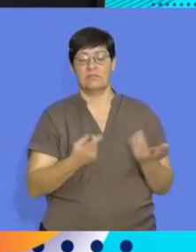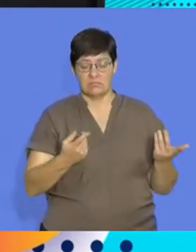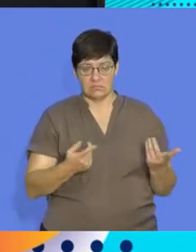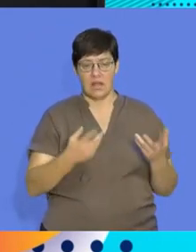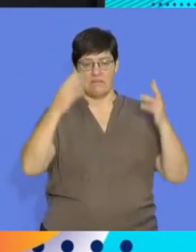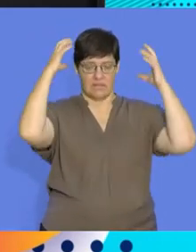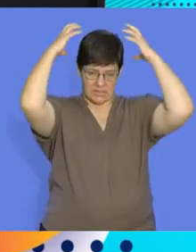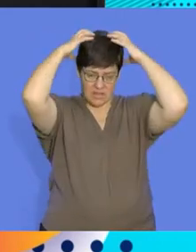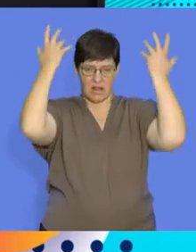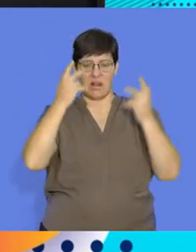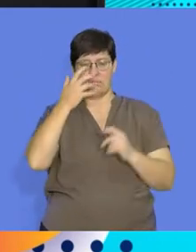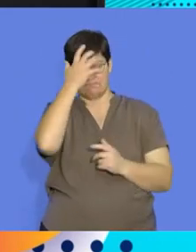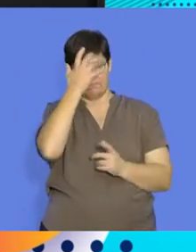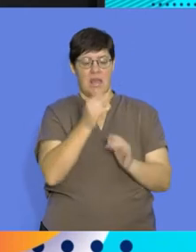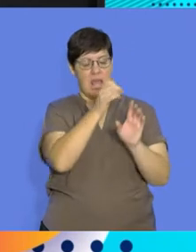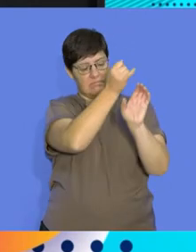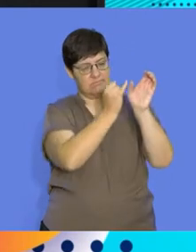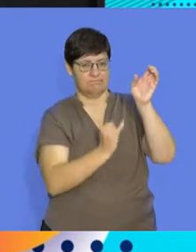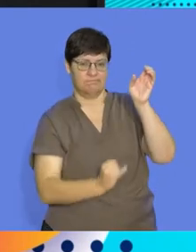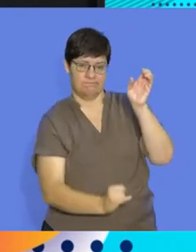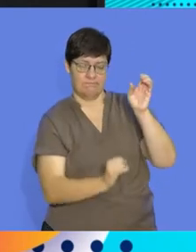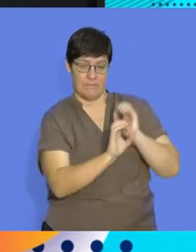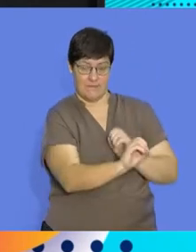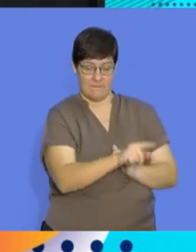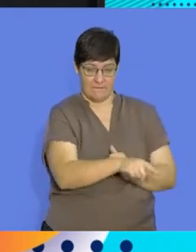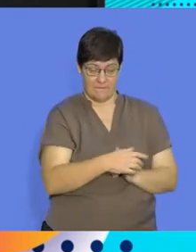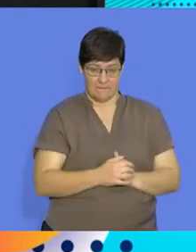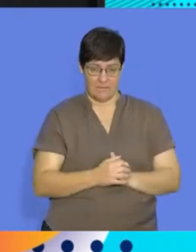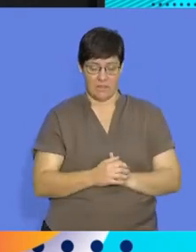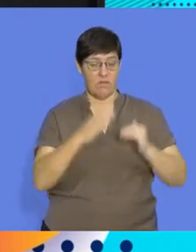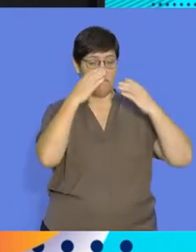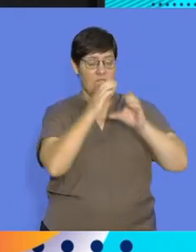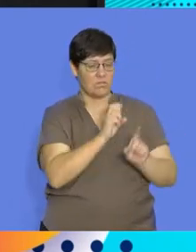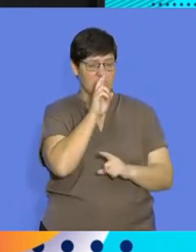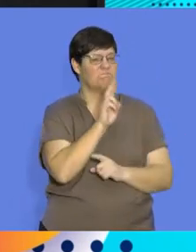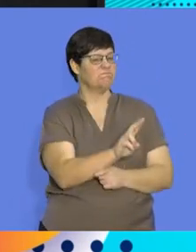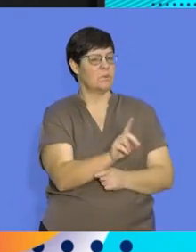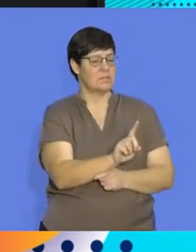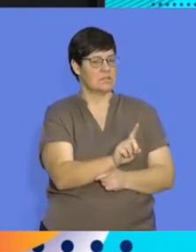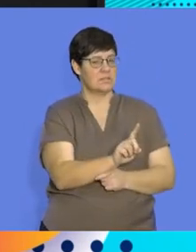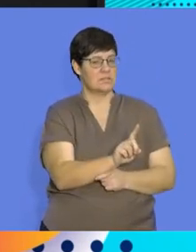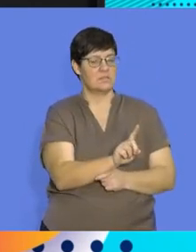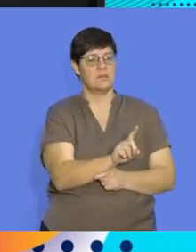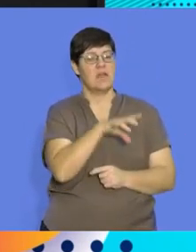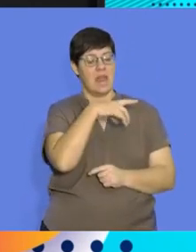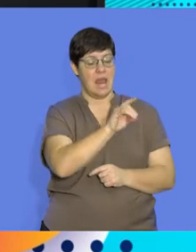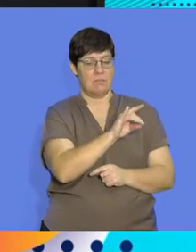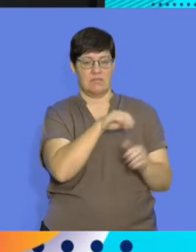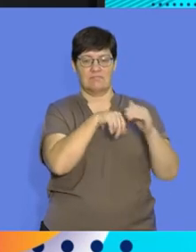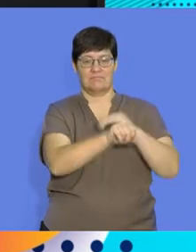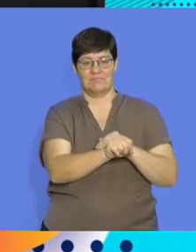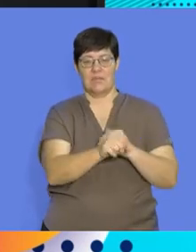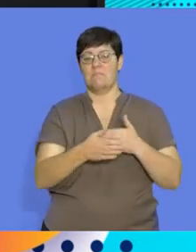has a skull, along with a spinal column. So clearly our focus today is on looking at how your vertebrates reproduce.